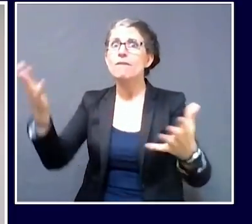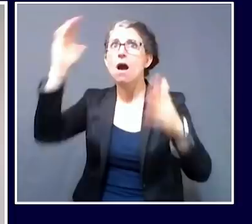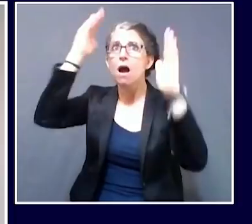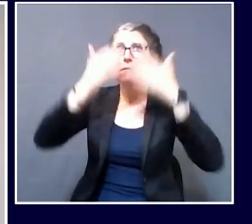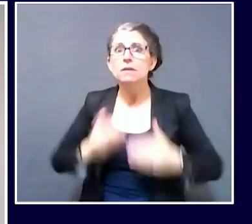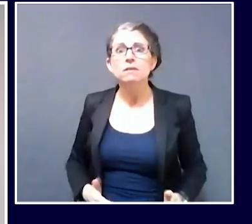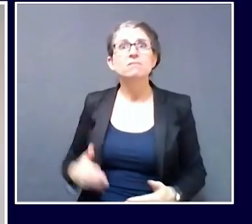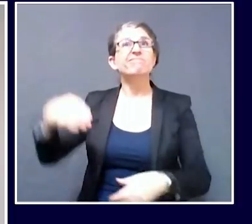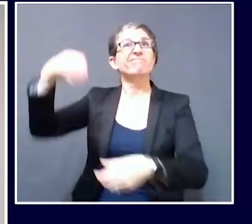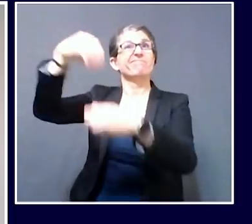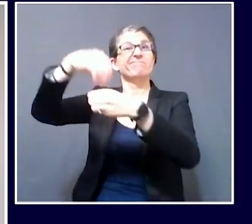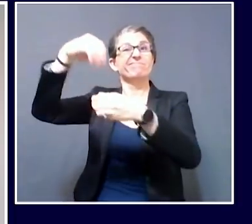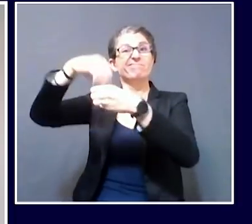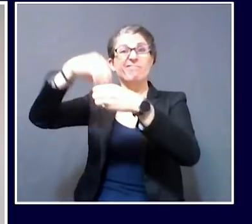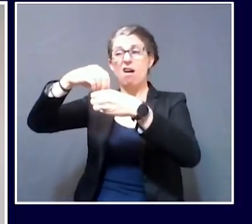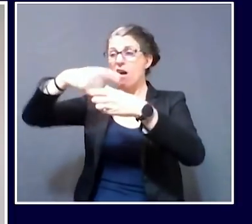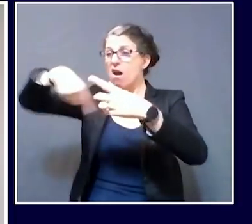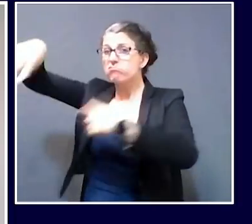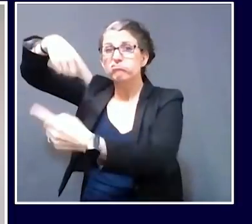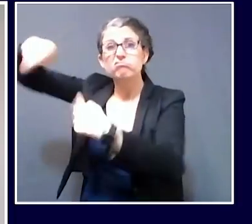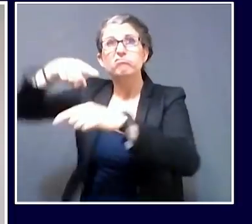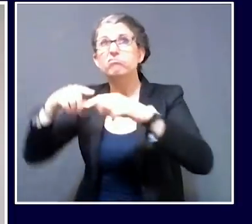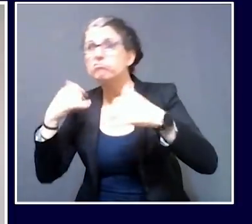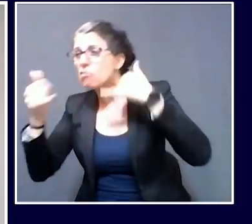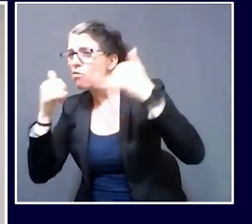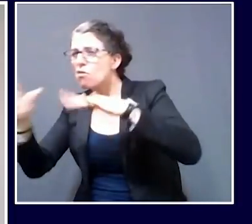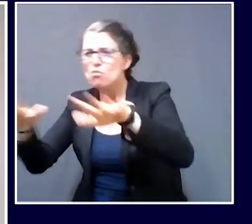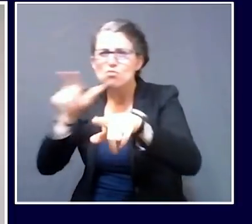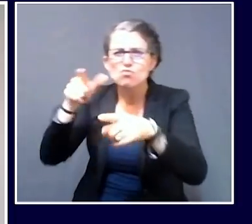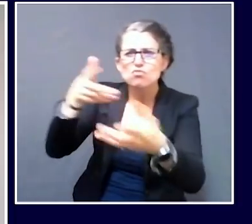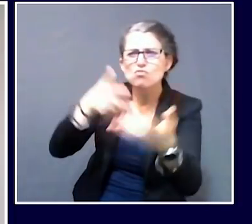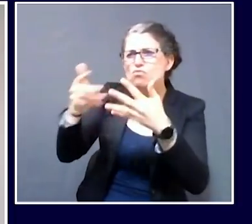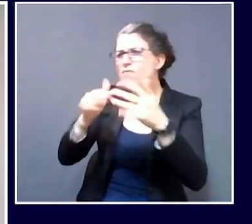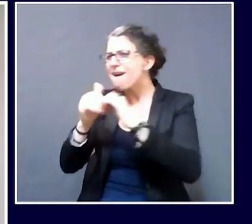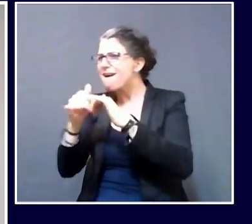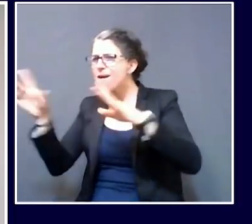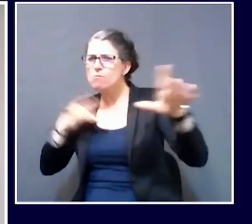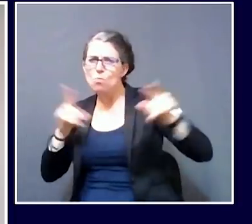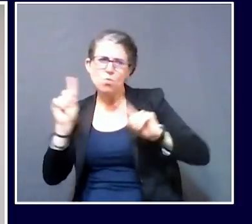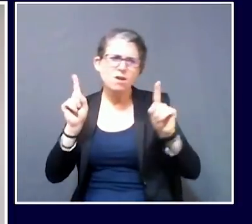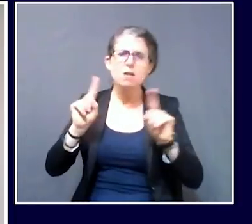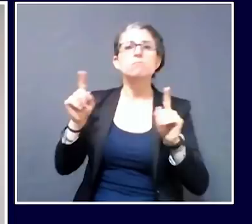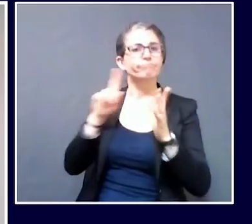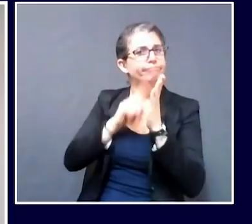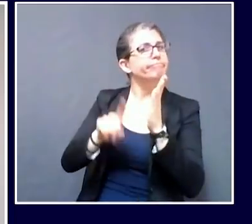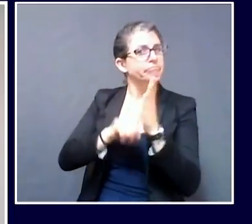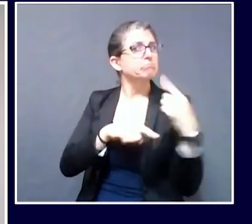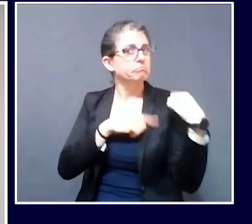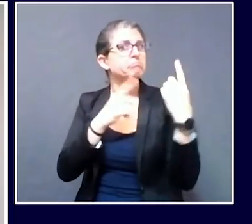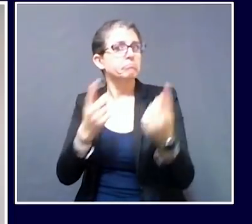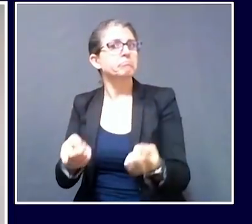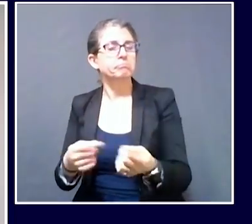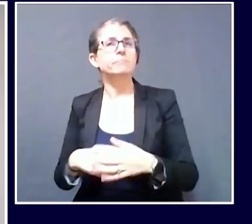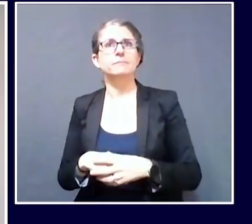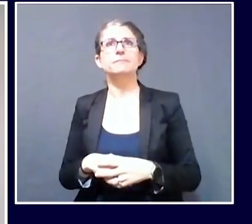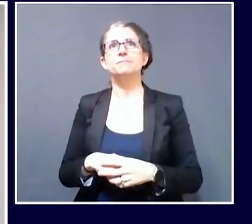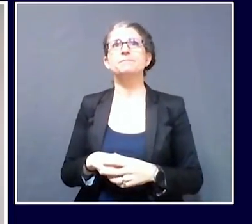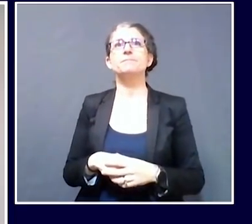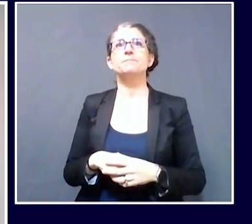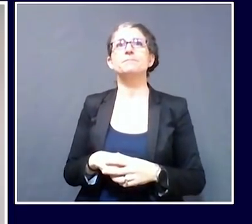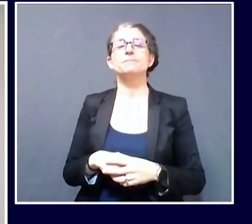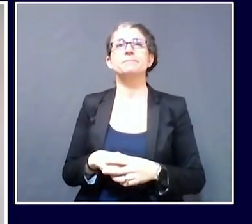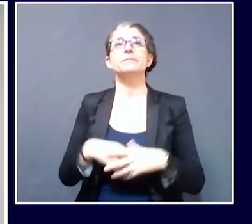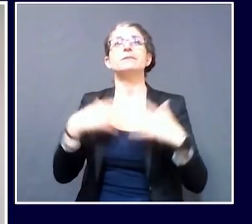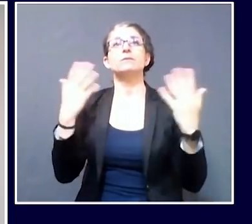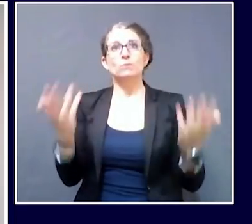who has been identified as being positive is provided the most up-to-date public health guidance. We are continuing to